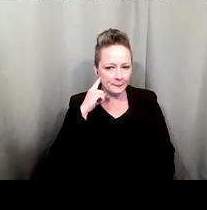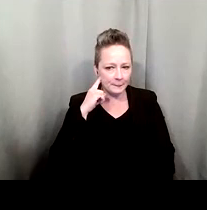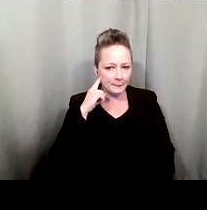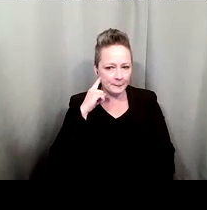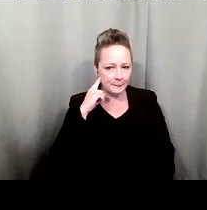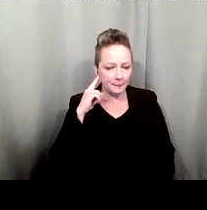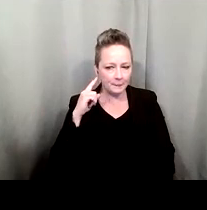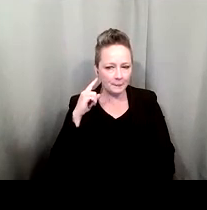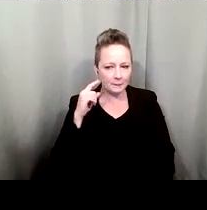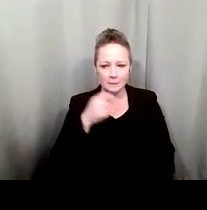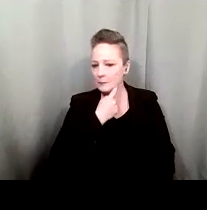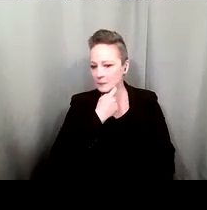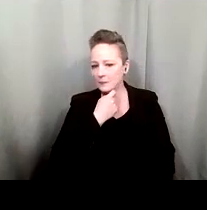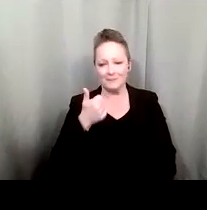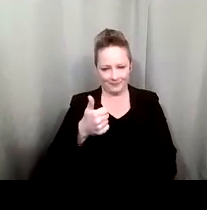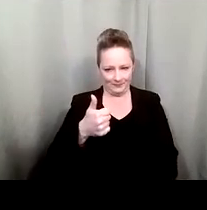Now